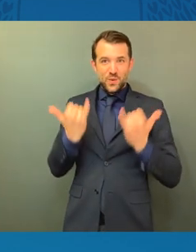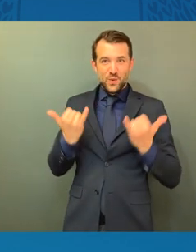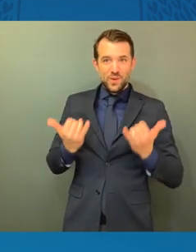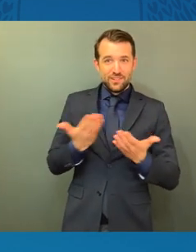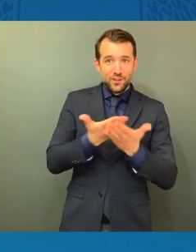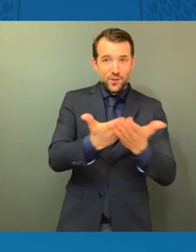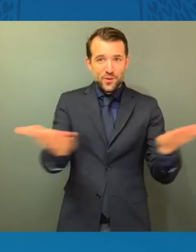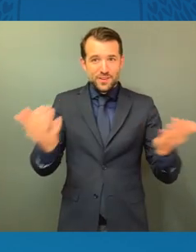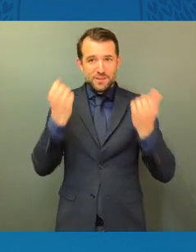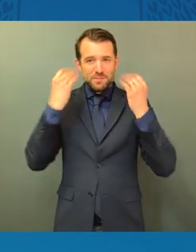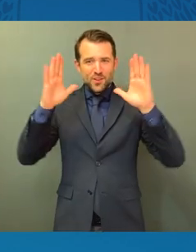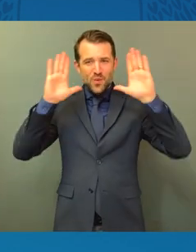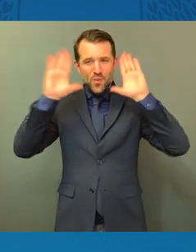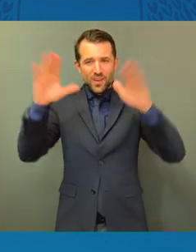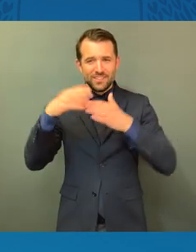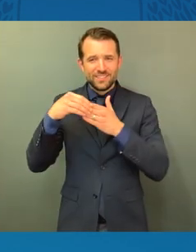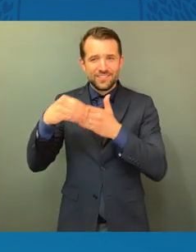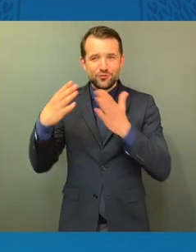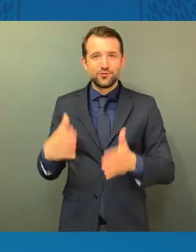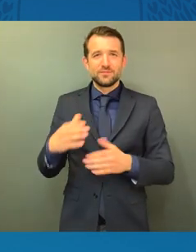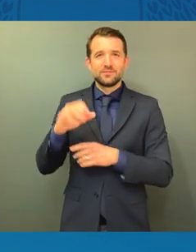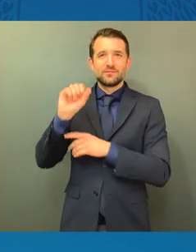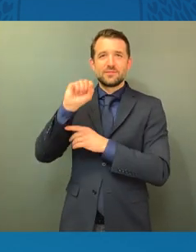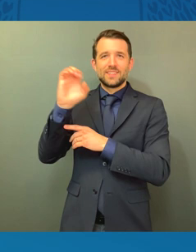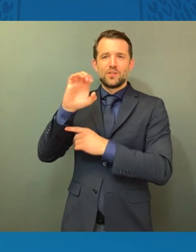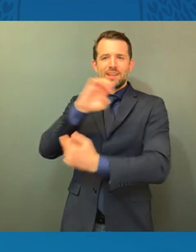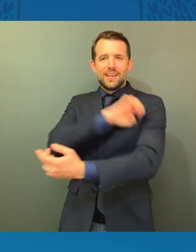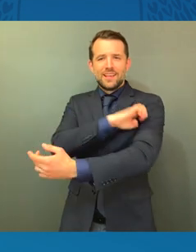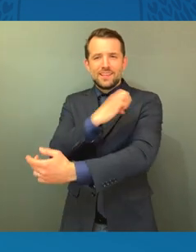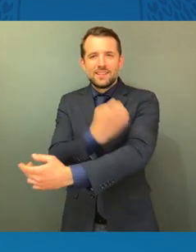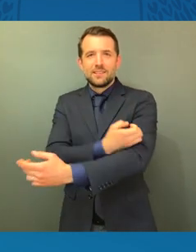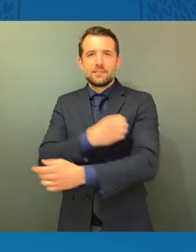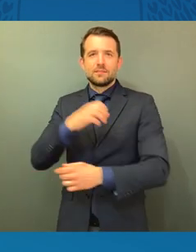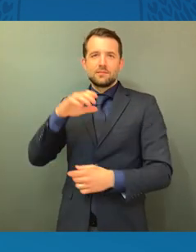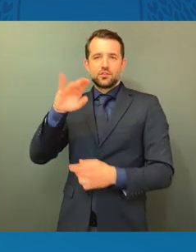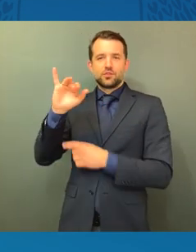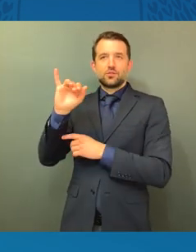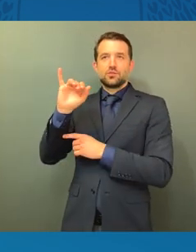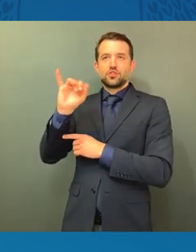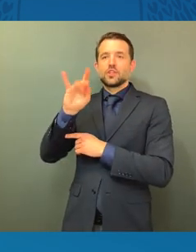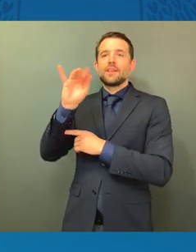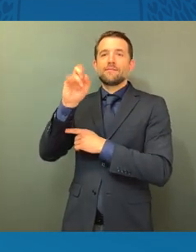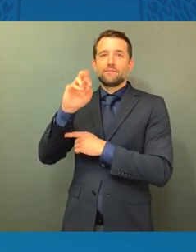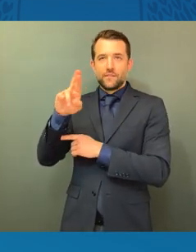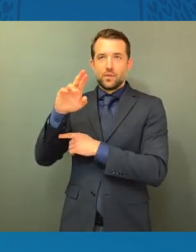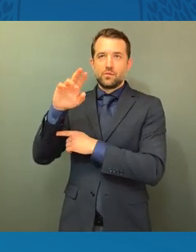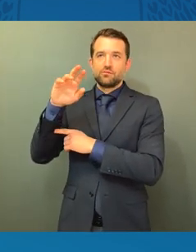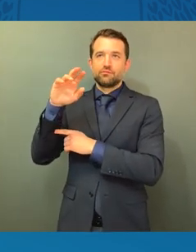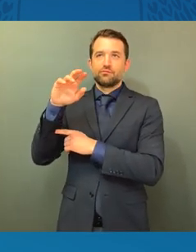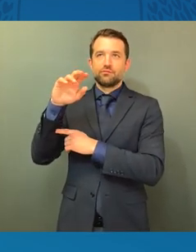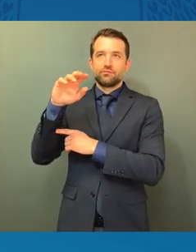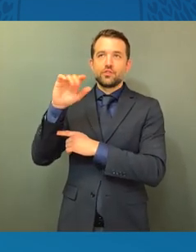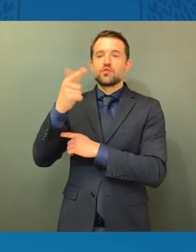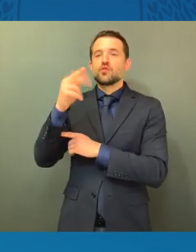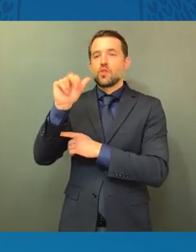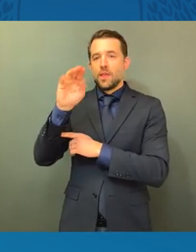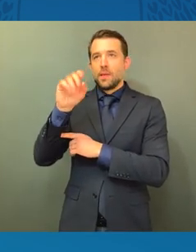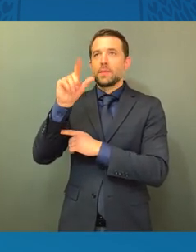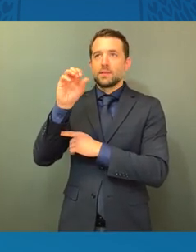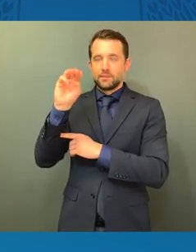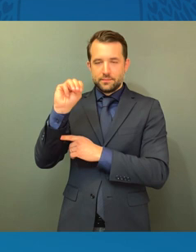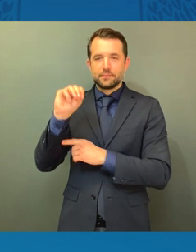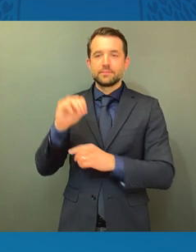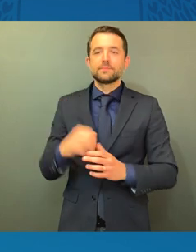Secretary of Energy, Jennifer Granholm, our administration's National Climate Advisor, Gina